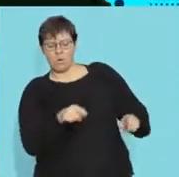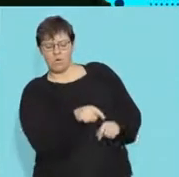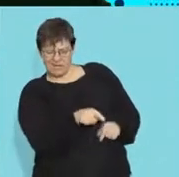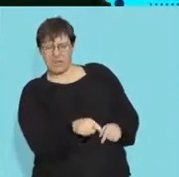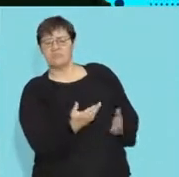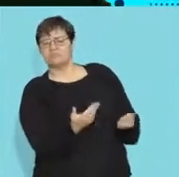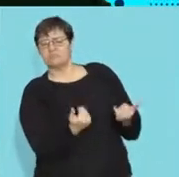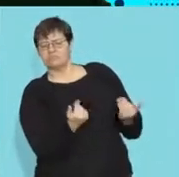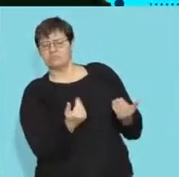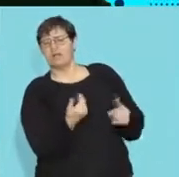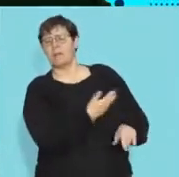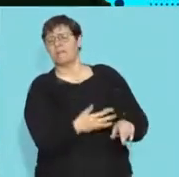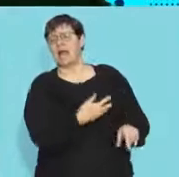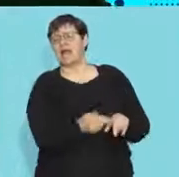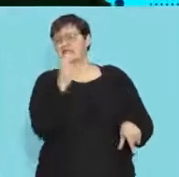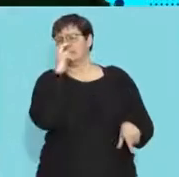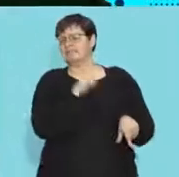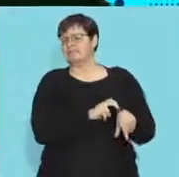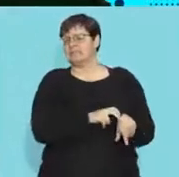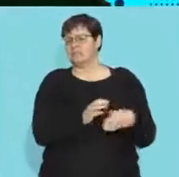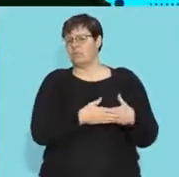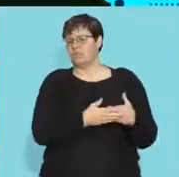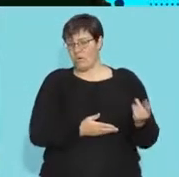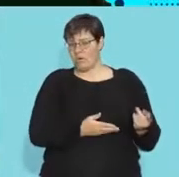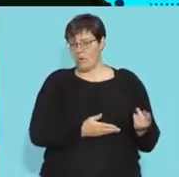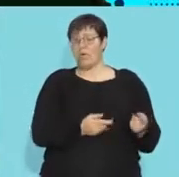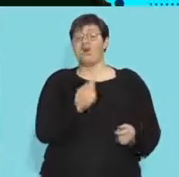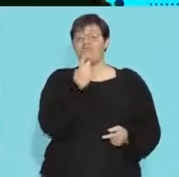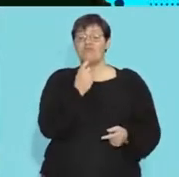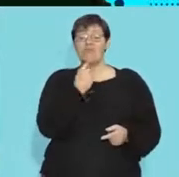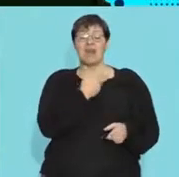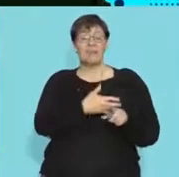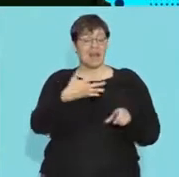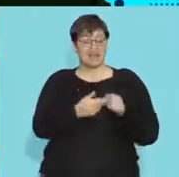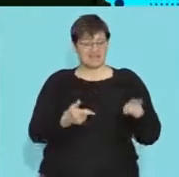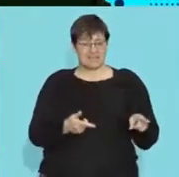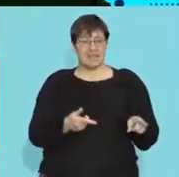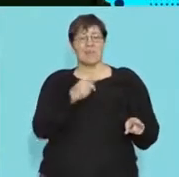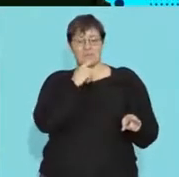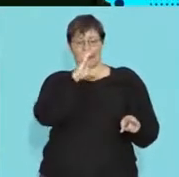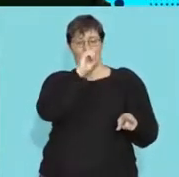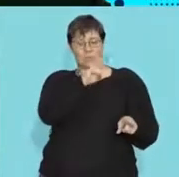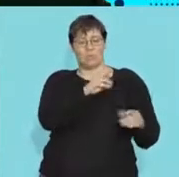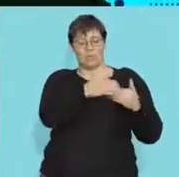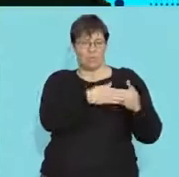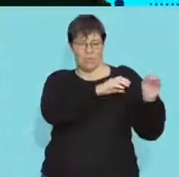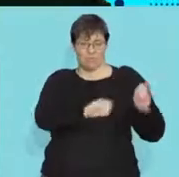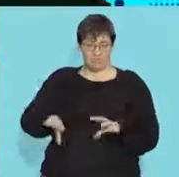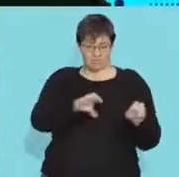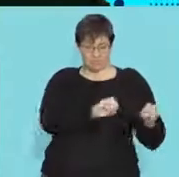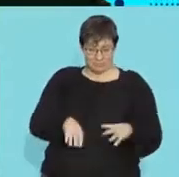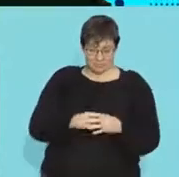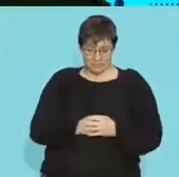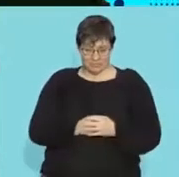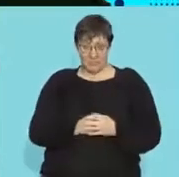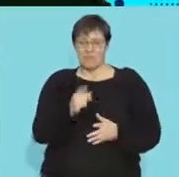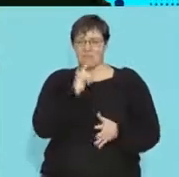more enzymes all right a lot more enzymes more red blood cells and those red blood cells i can bring in oxygen more you'll